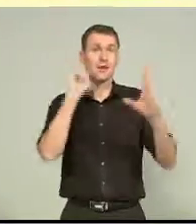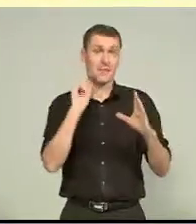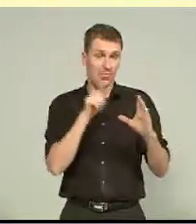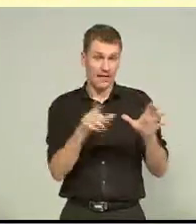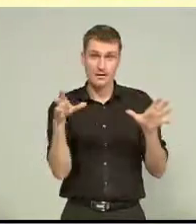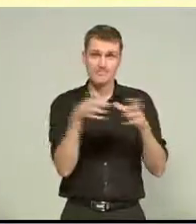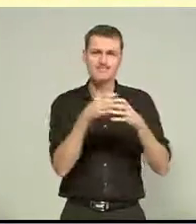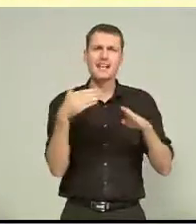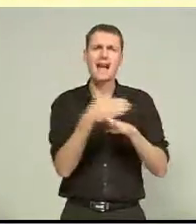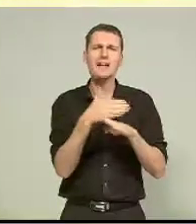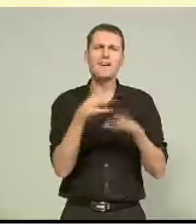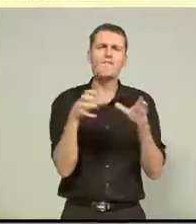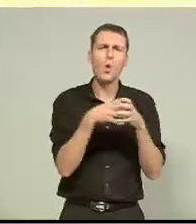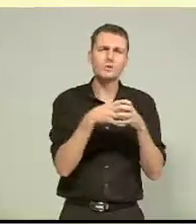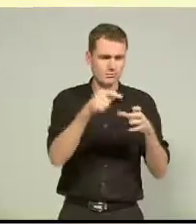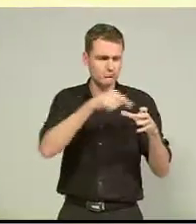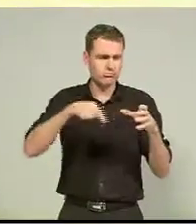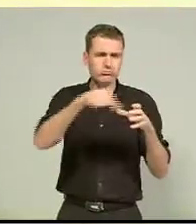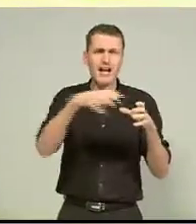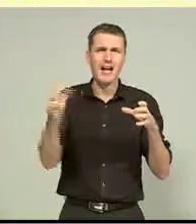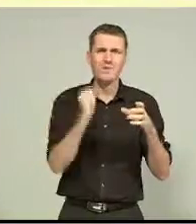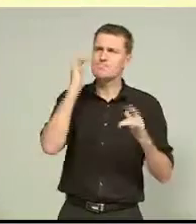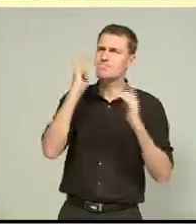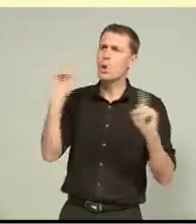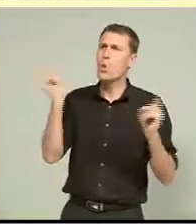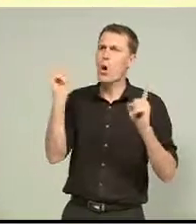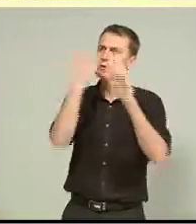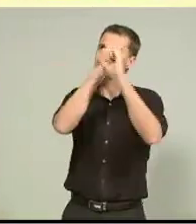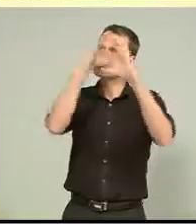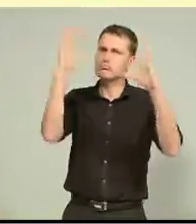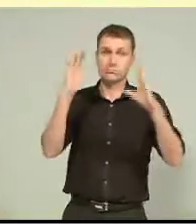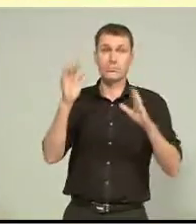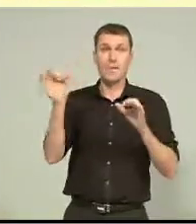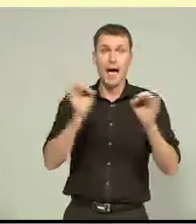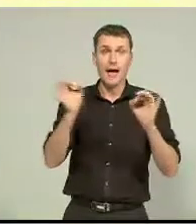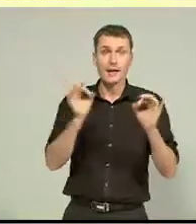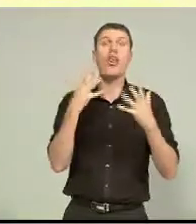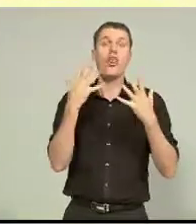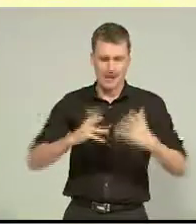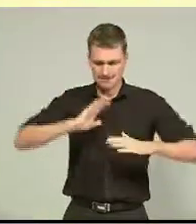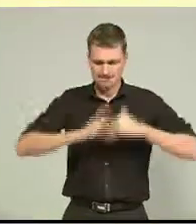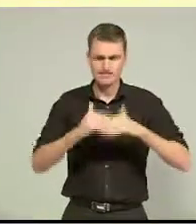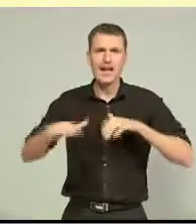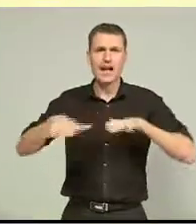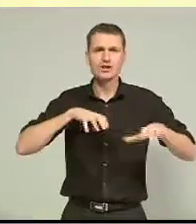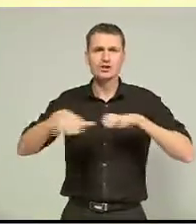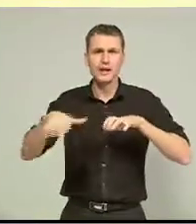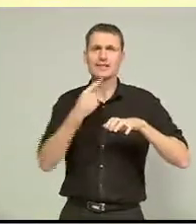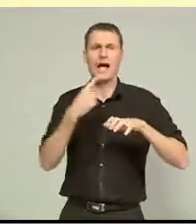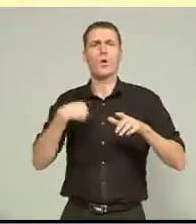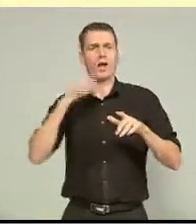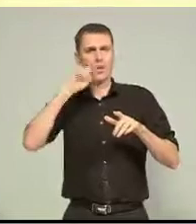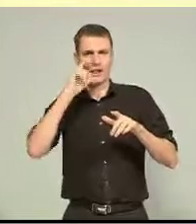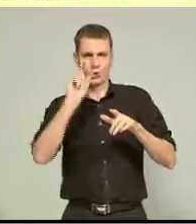take, look, this is what we think we should be doing. They just picked it up, ran with it and said, OK, this is how we do it.